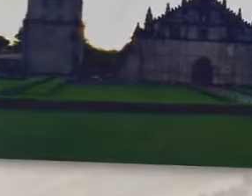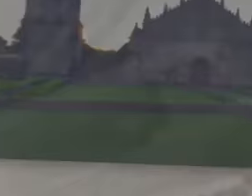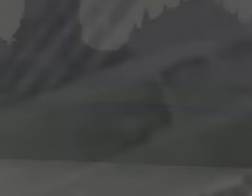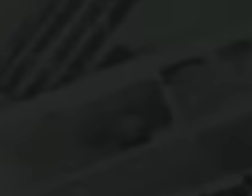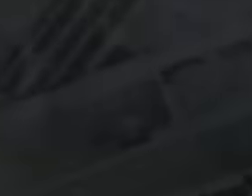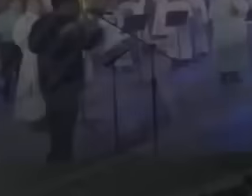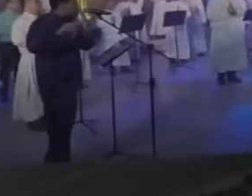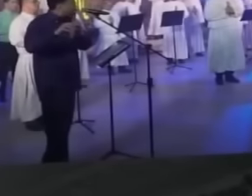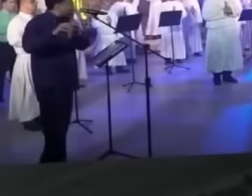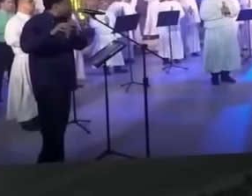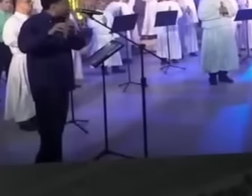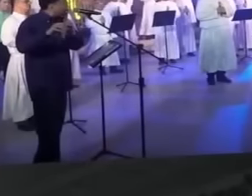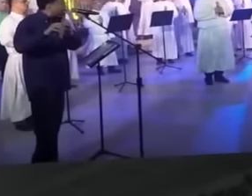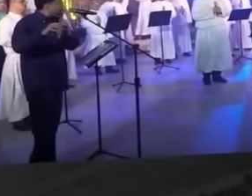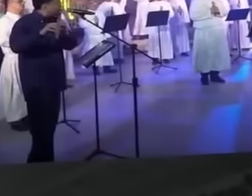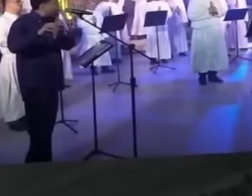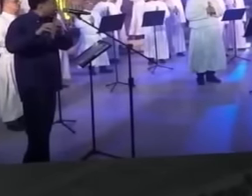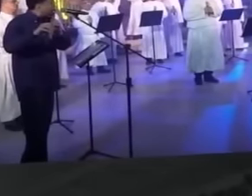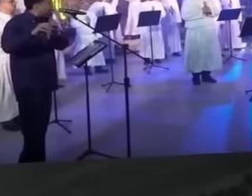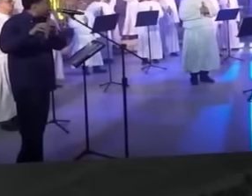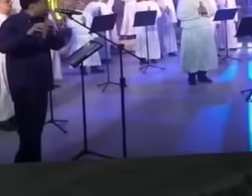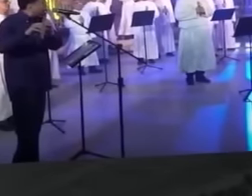Good Friday.